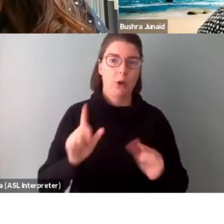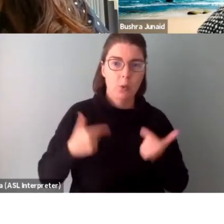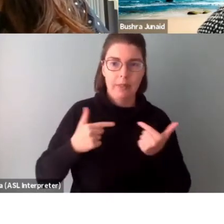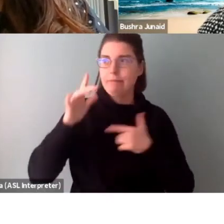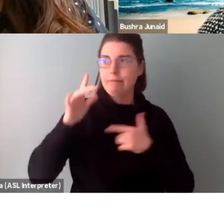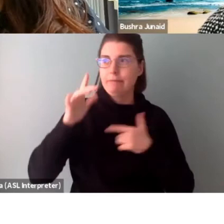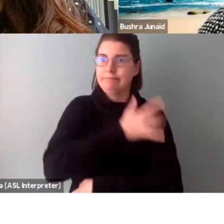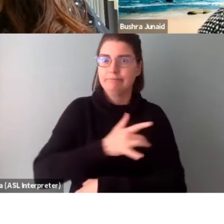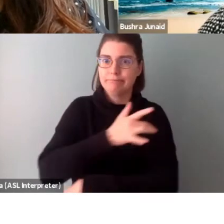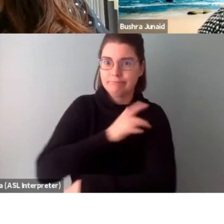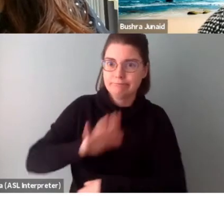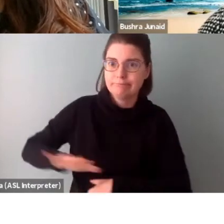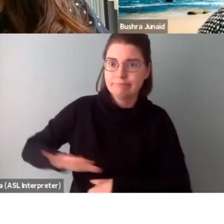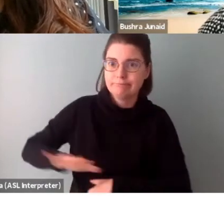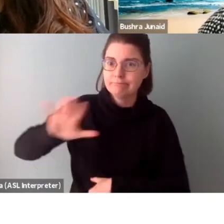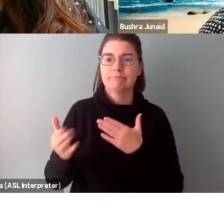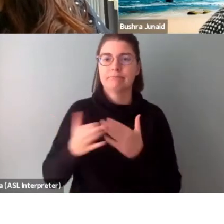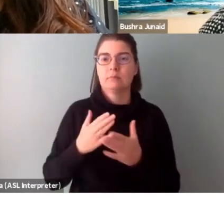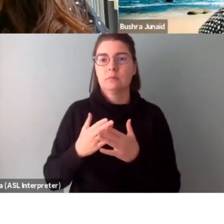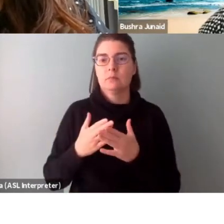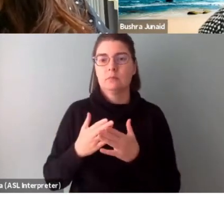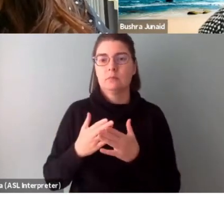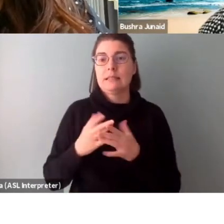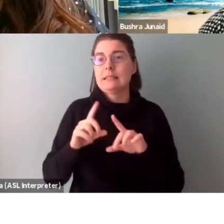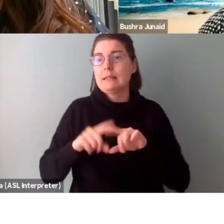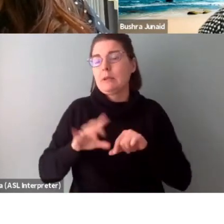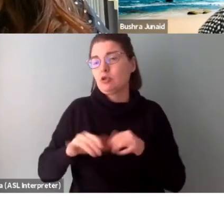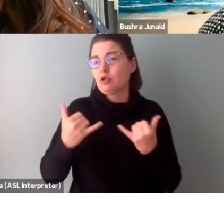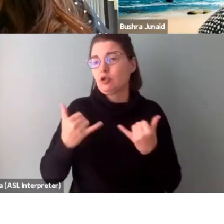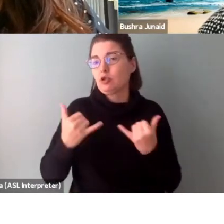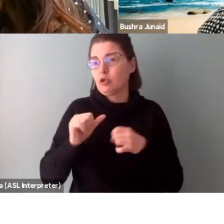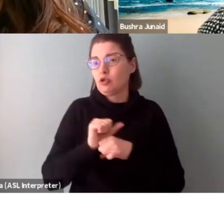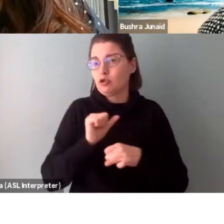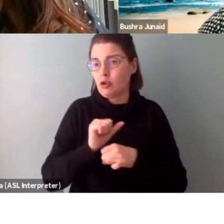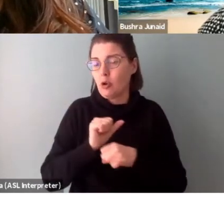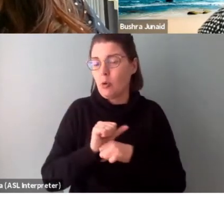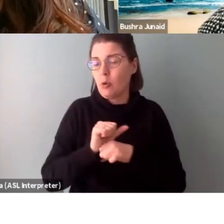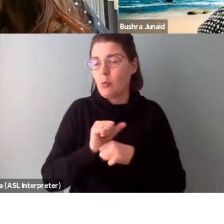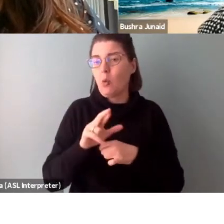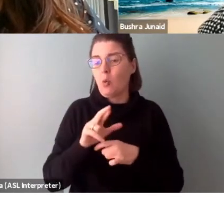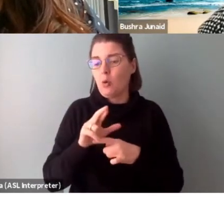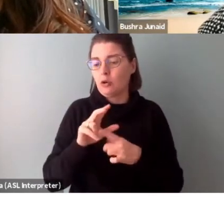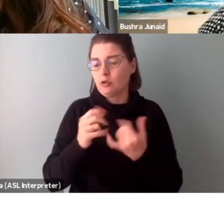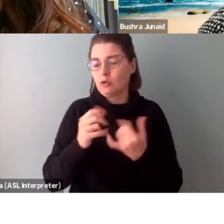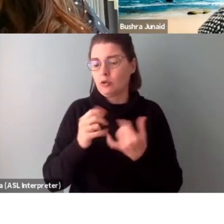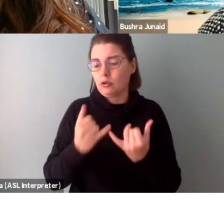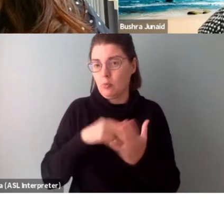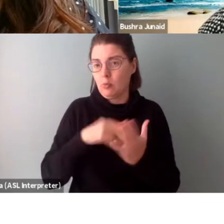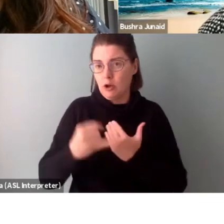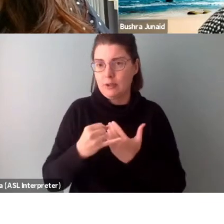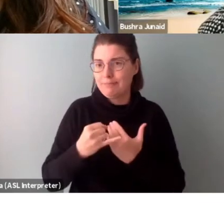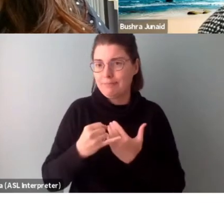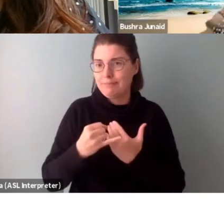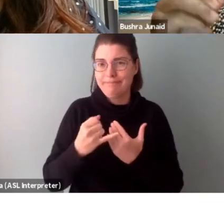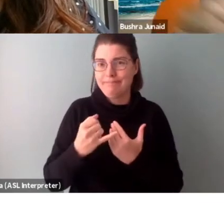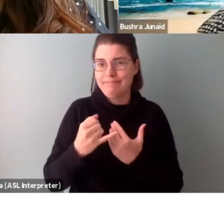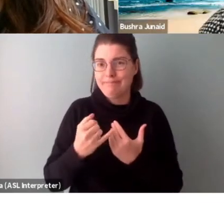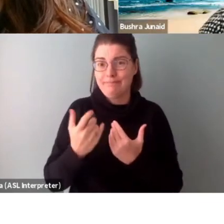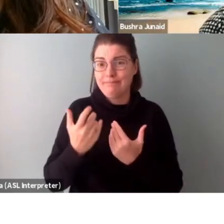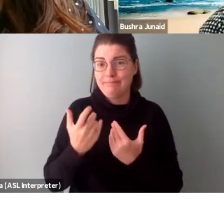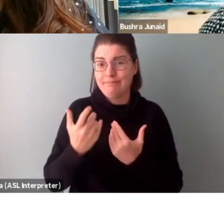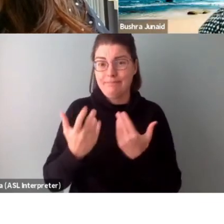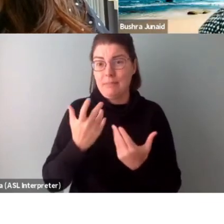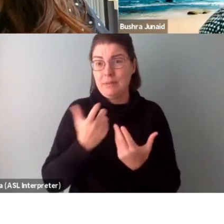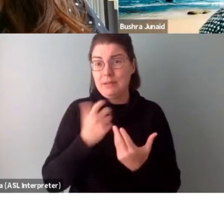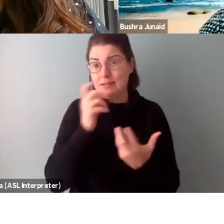matter. Depending on your current preoccupations or a specific project, it may or may not, it may or may not.